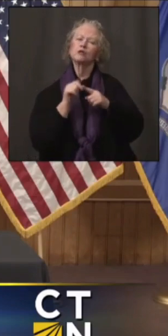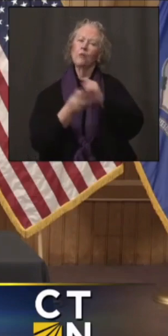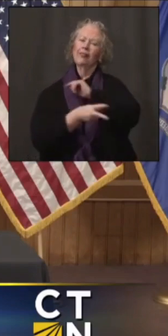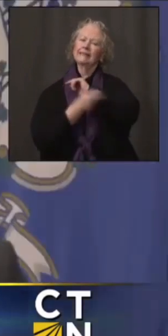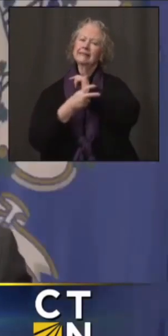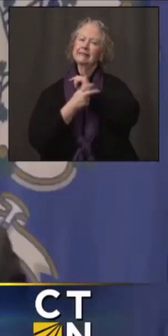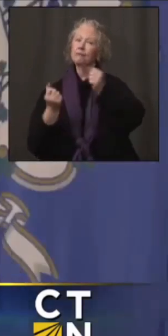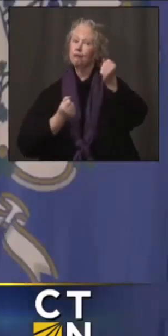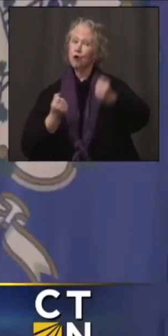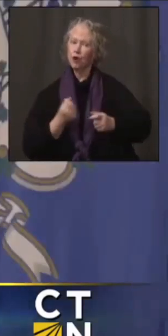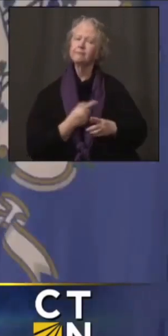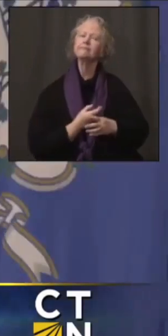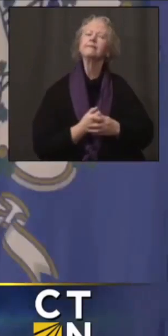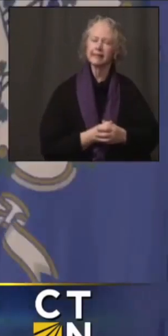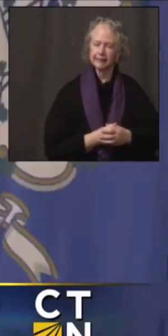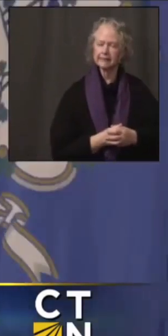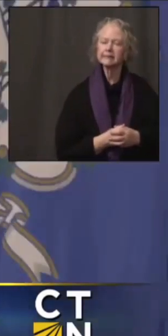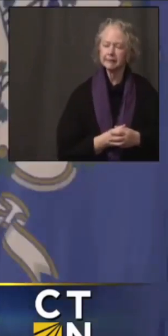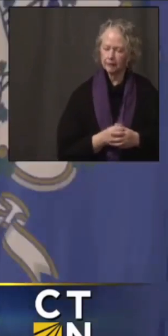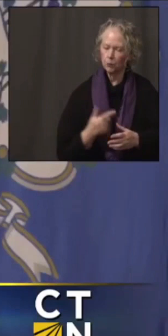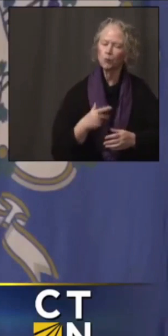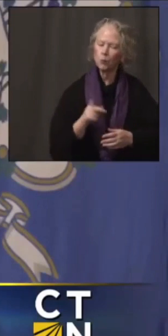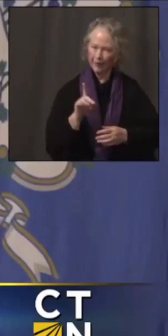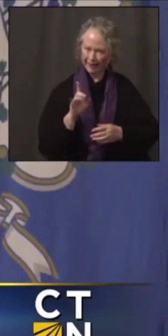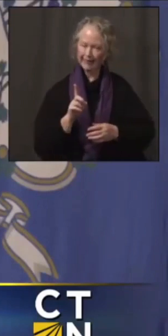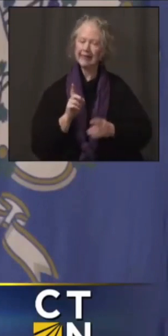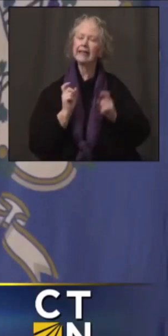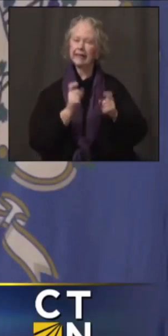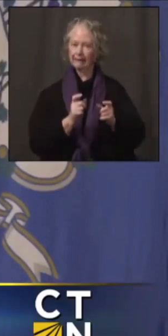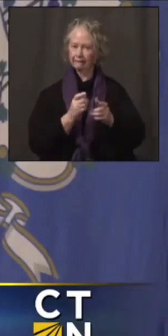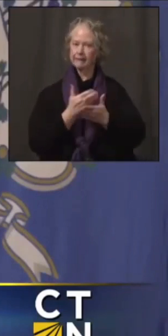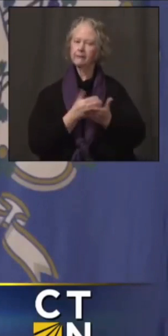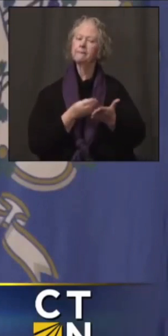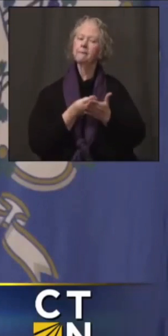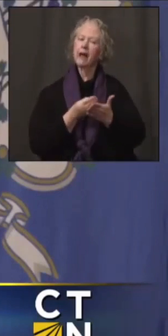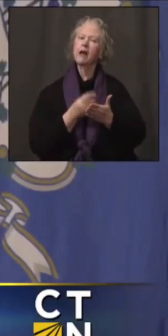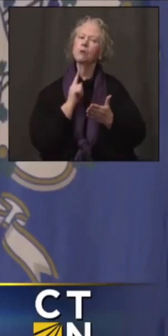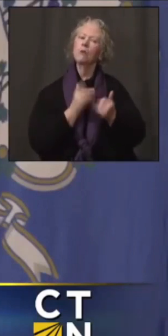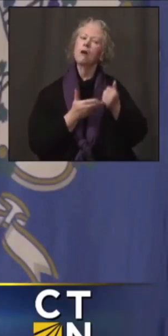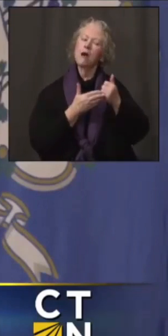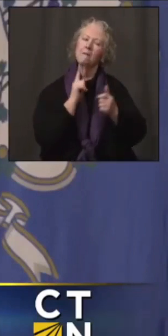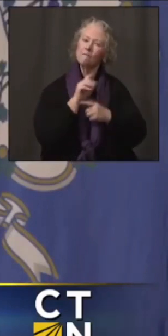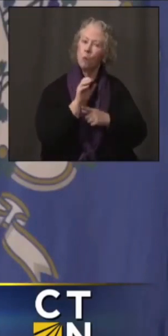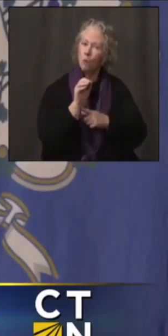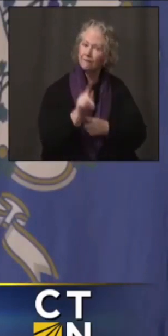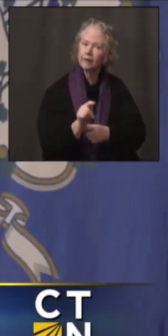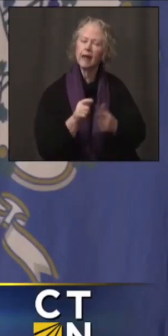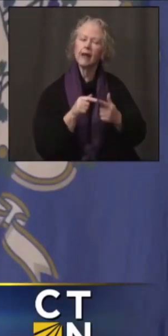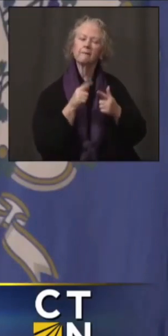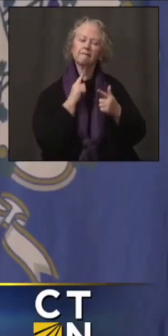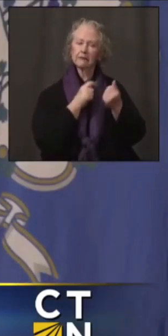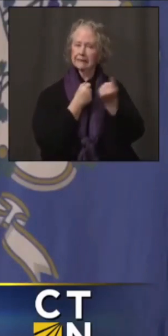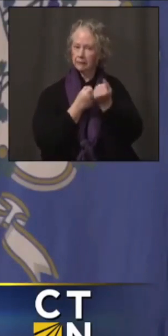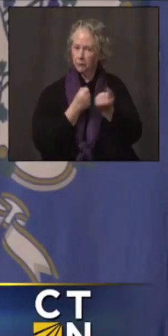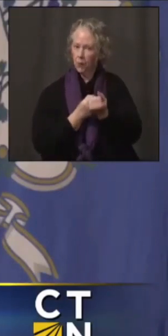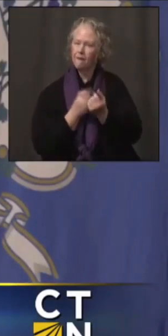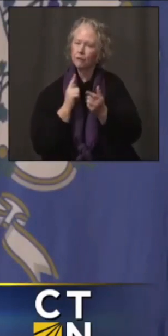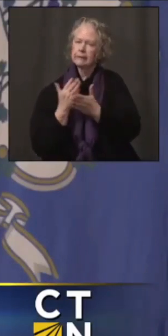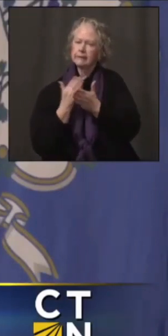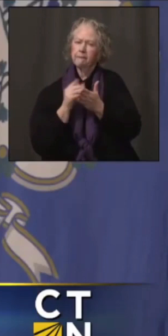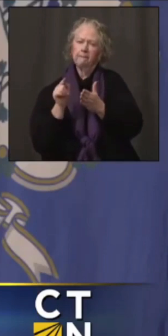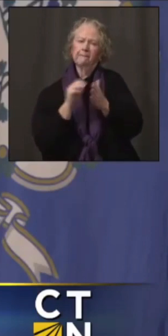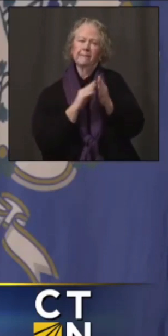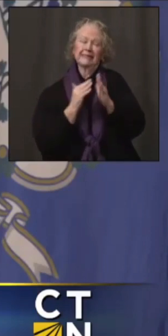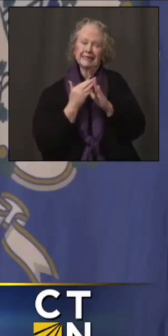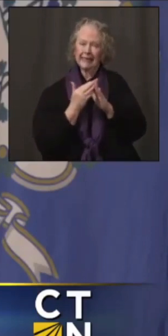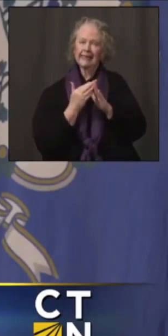Yeah, you're right. We did give additional resources for overtime and support in a number of our cities where some of